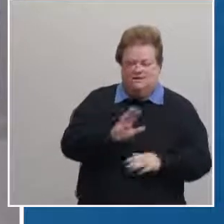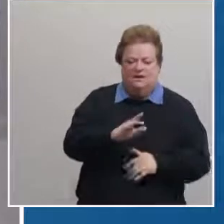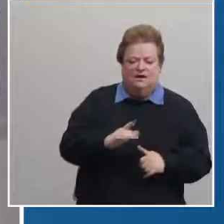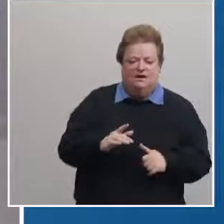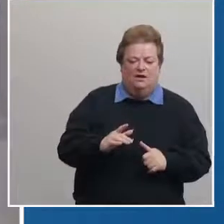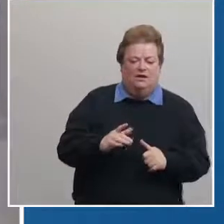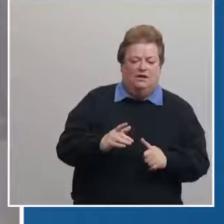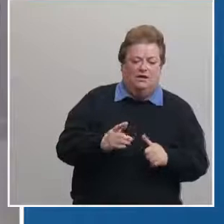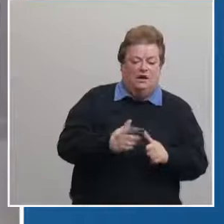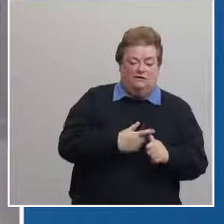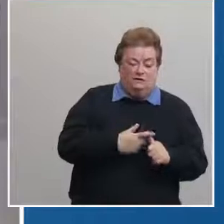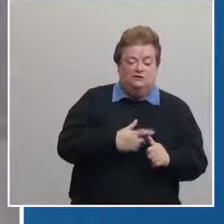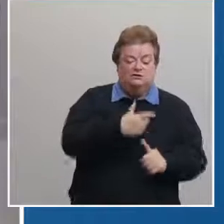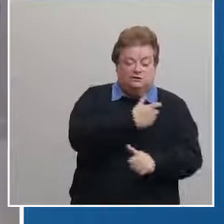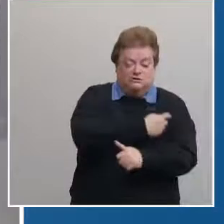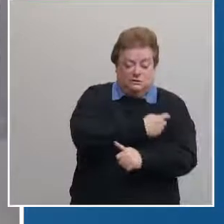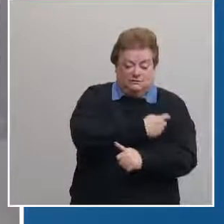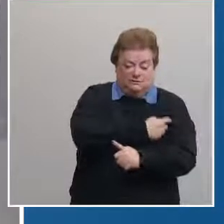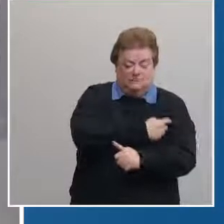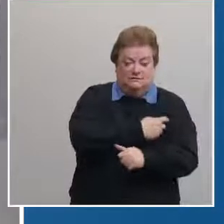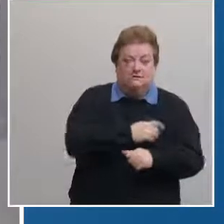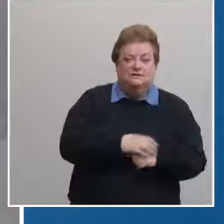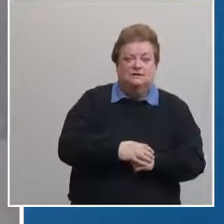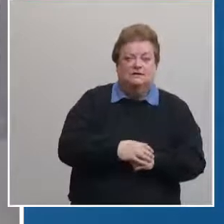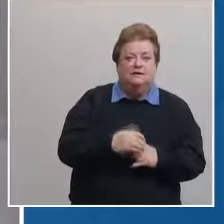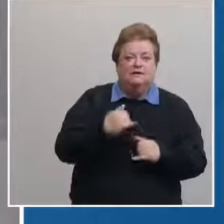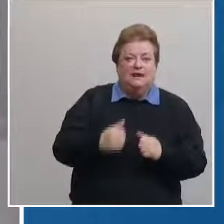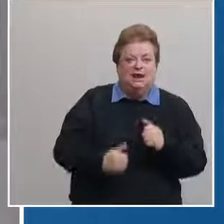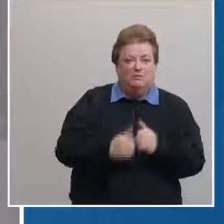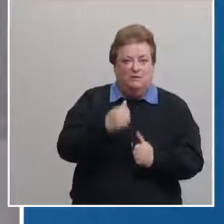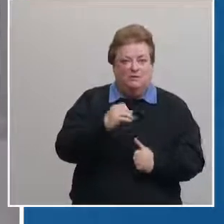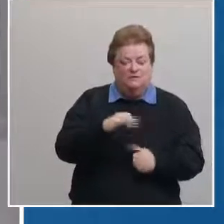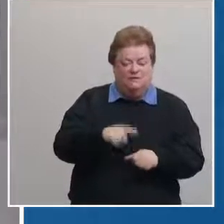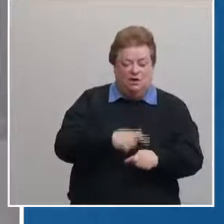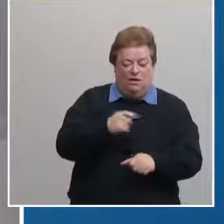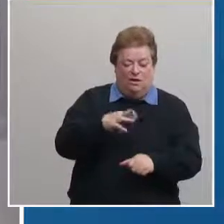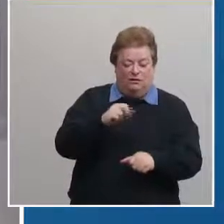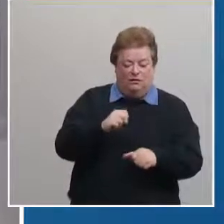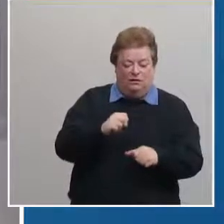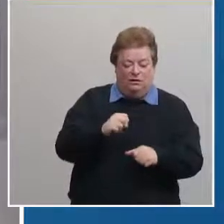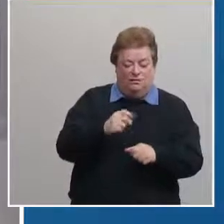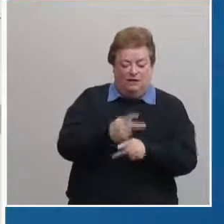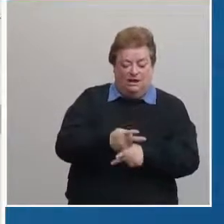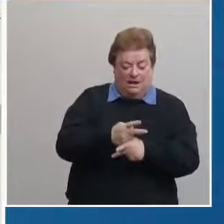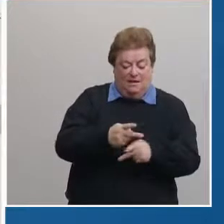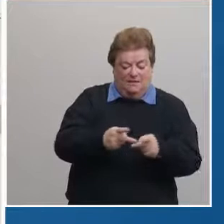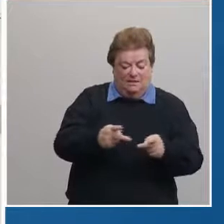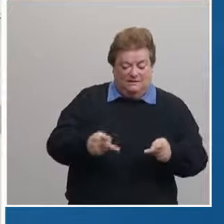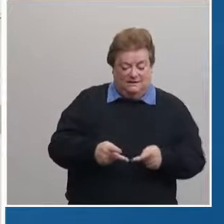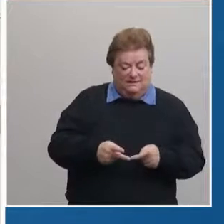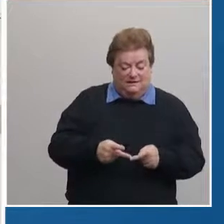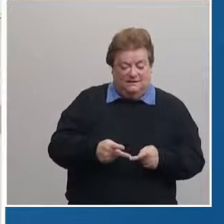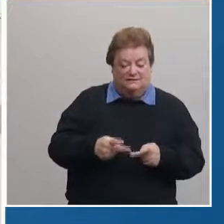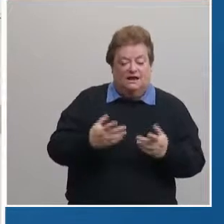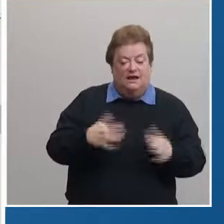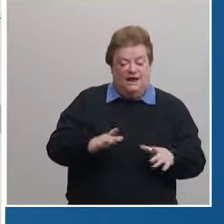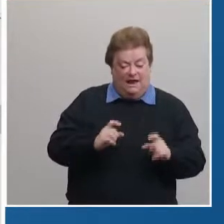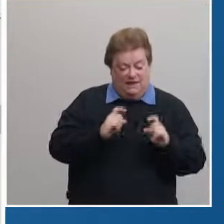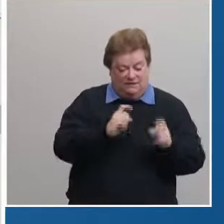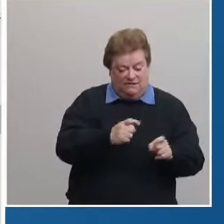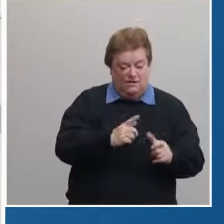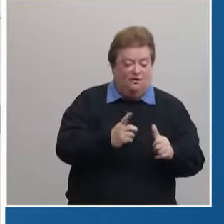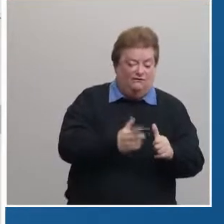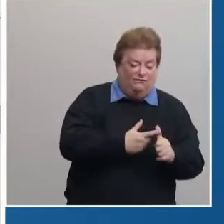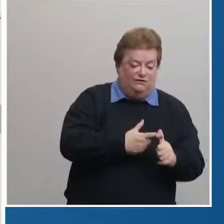for primary health care personnel the majority of the long-term health care facilities in lancaster county had given the